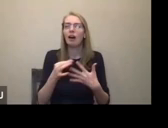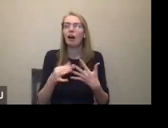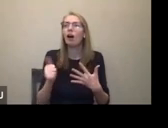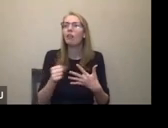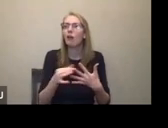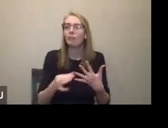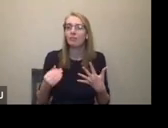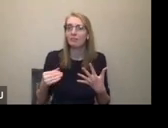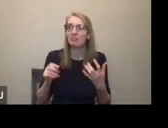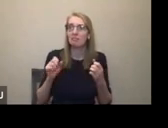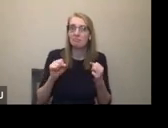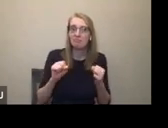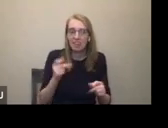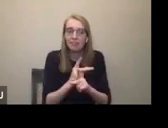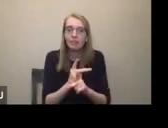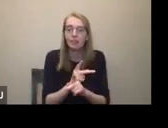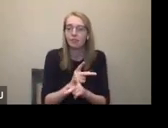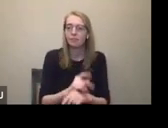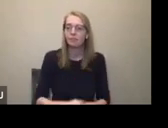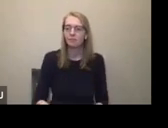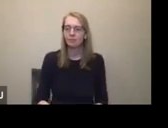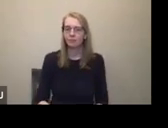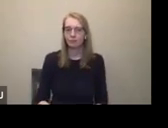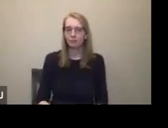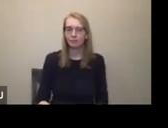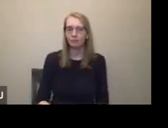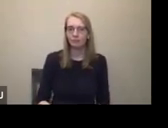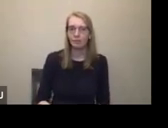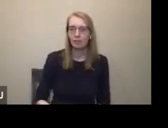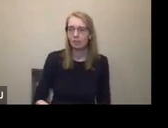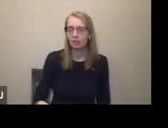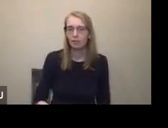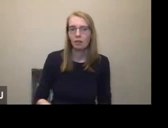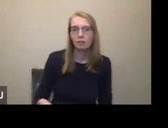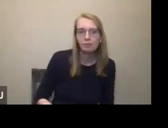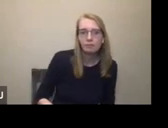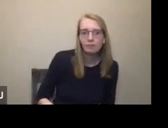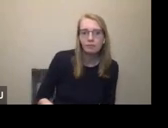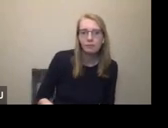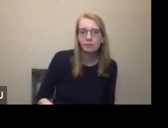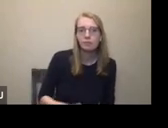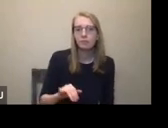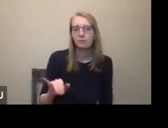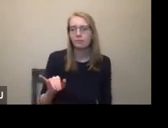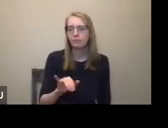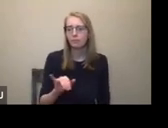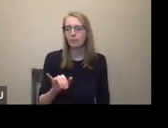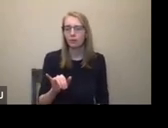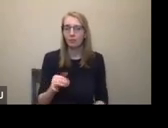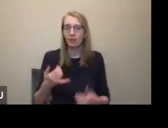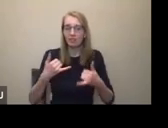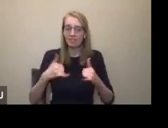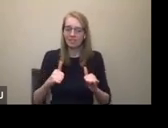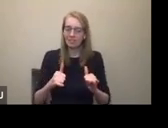that when you're engaging artists with disabilities, we're still obligated to meet them, and follow the reciprocal agreements in the theatre sector, which is our